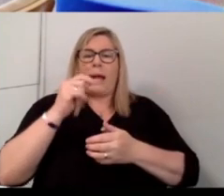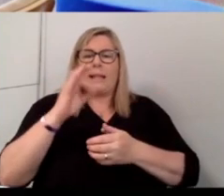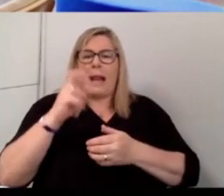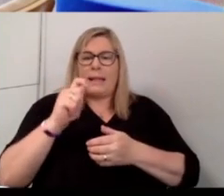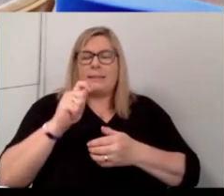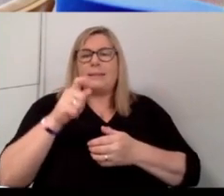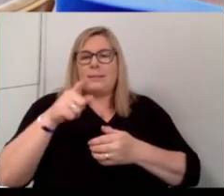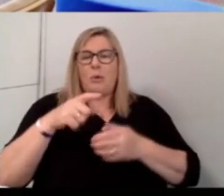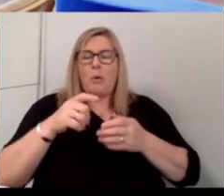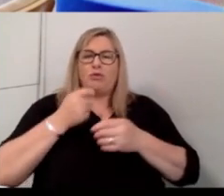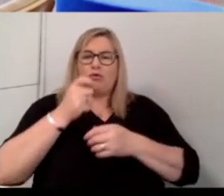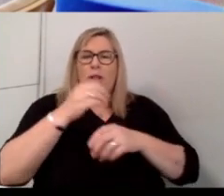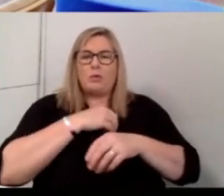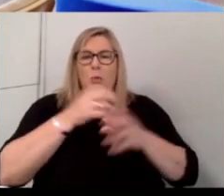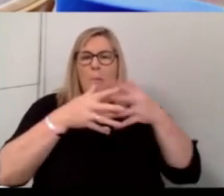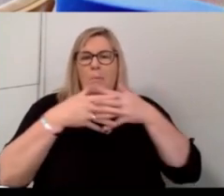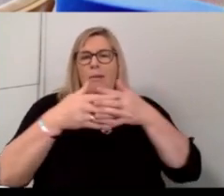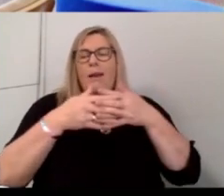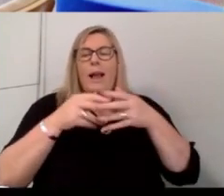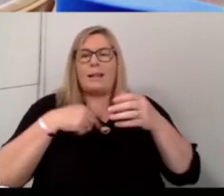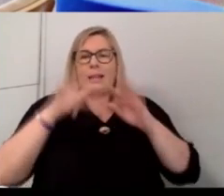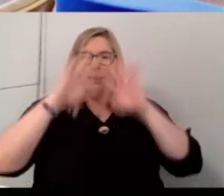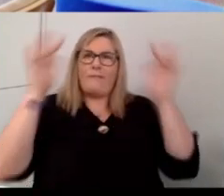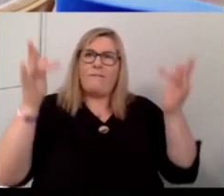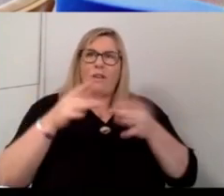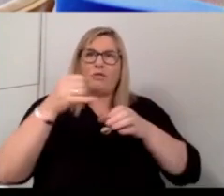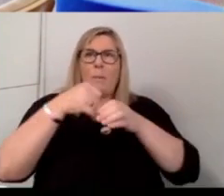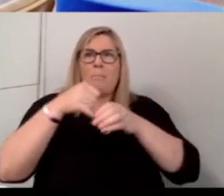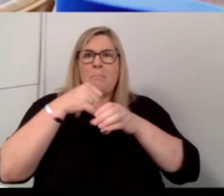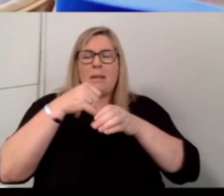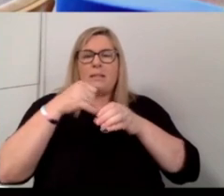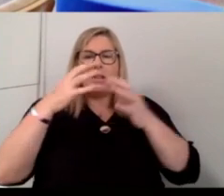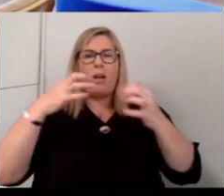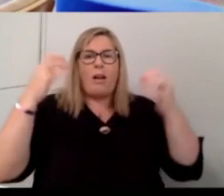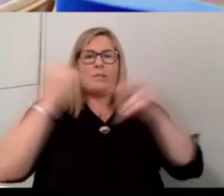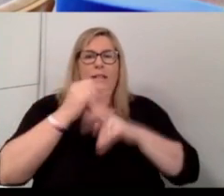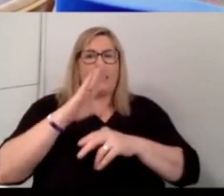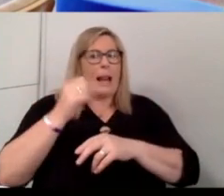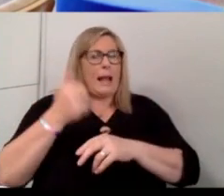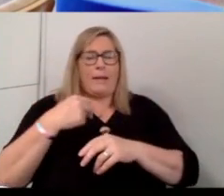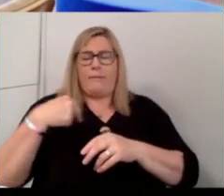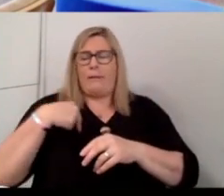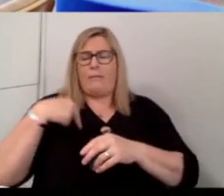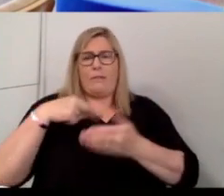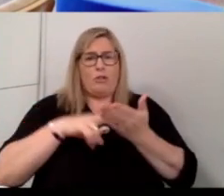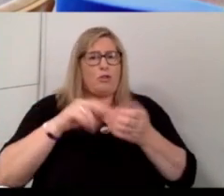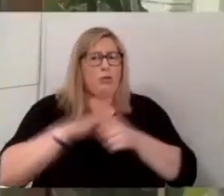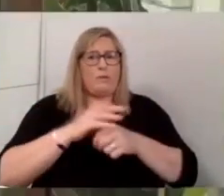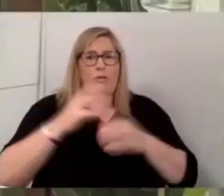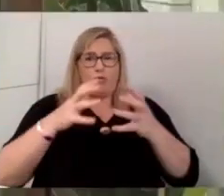also attendance at a virtual medicine conference in LA, which was really, really useful in terms of growing the business.